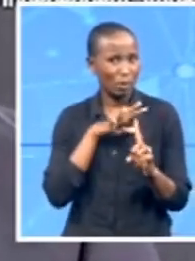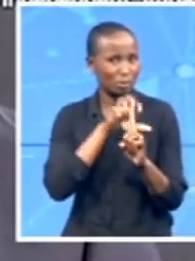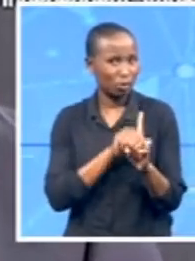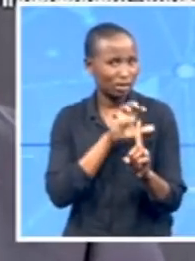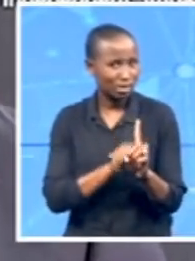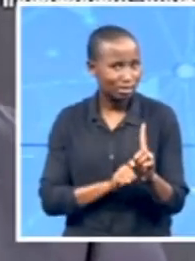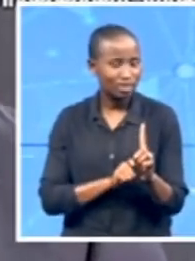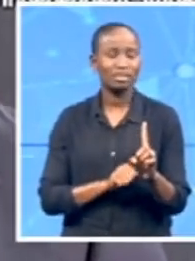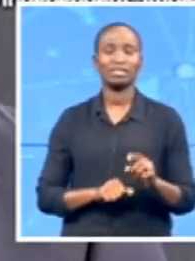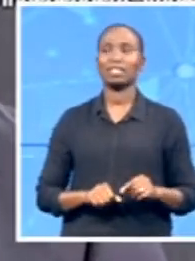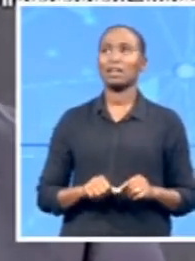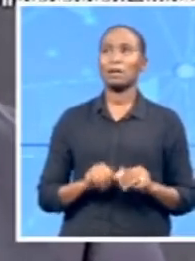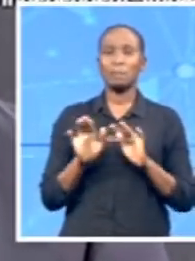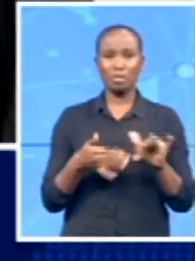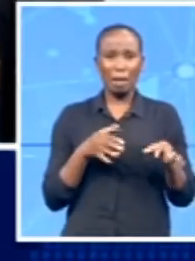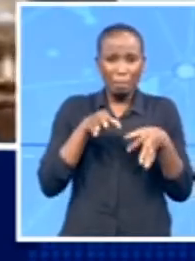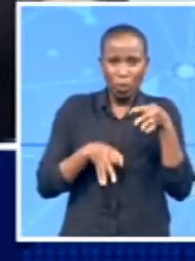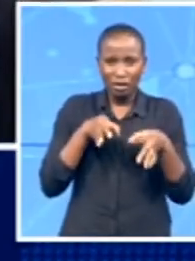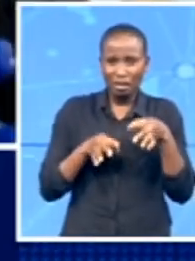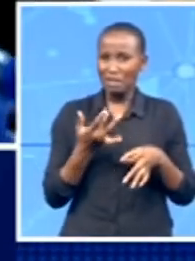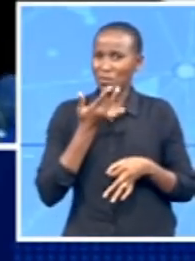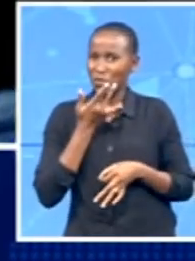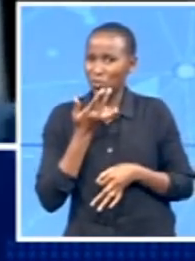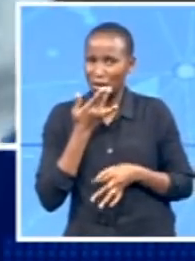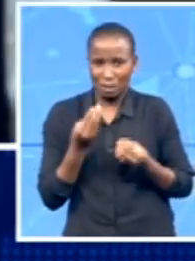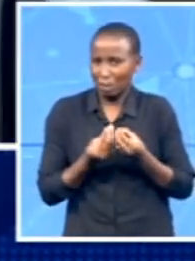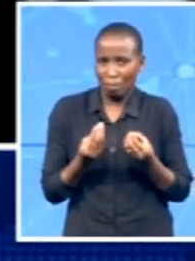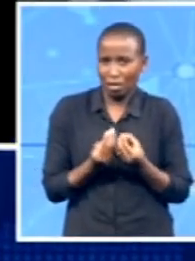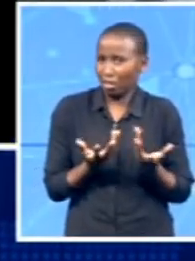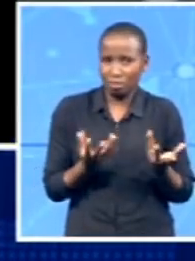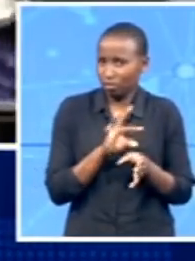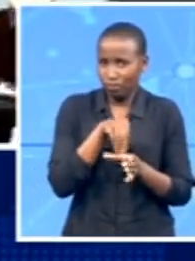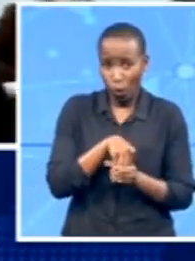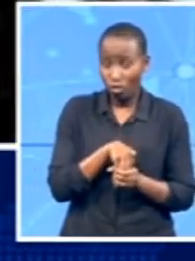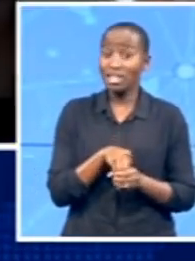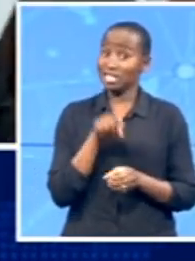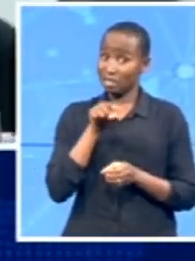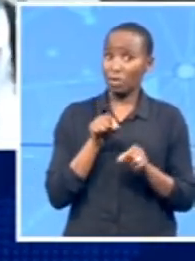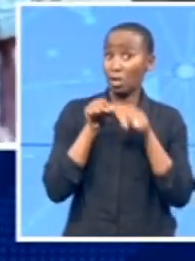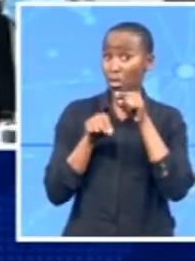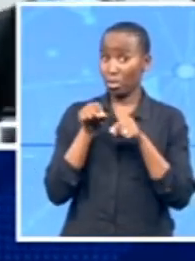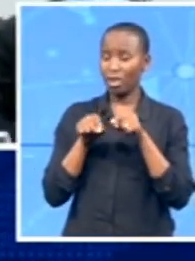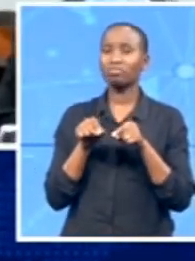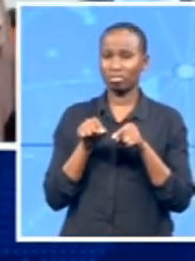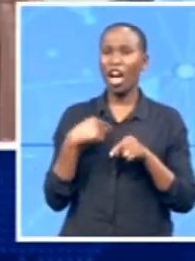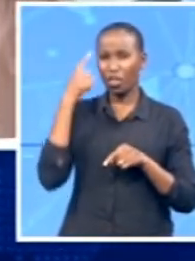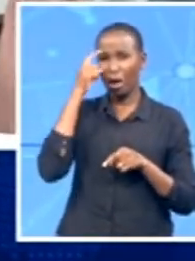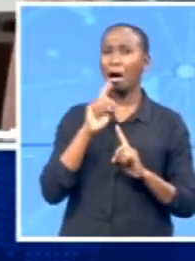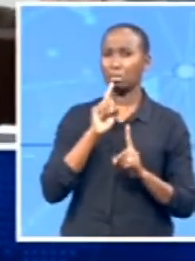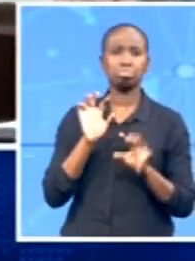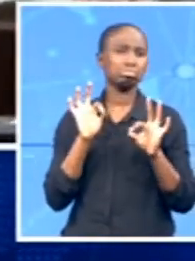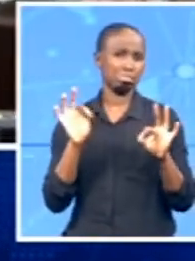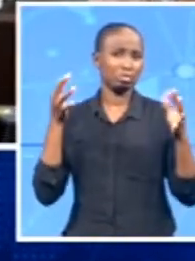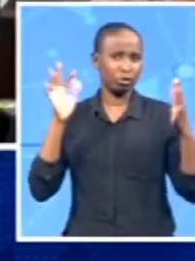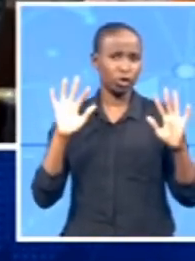favoring of some nature in those courts. But those allegations, I think he dealt with them. The interview yesterday had some low